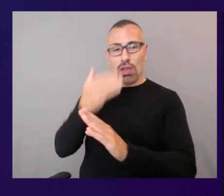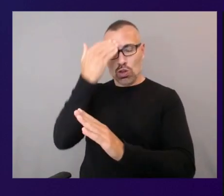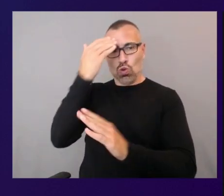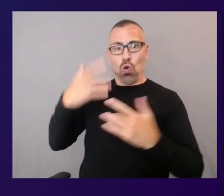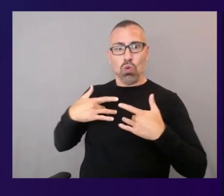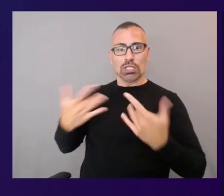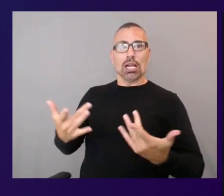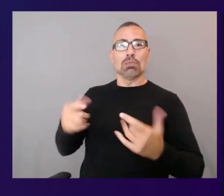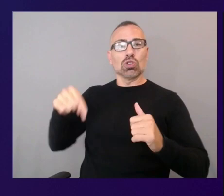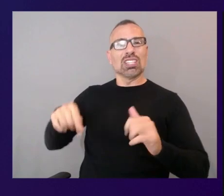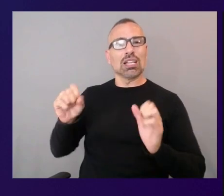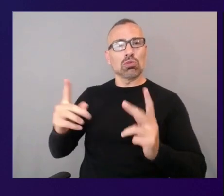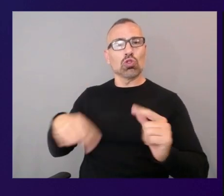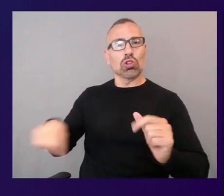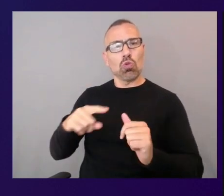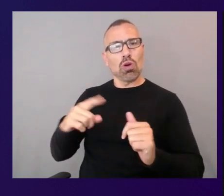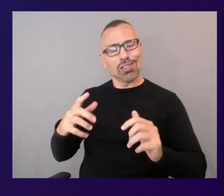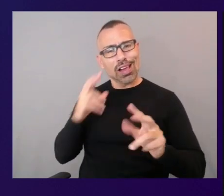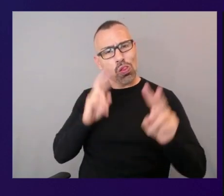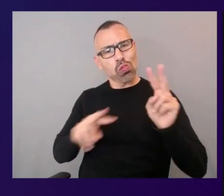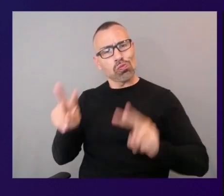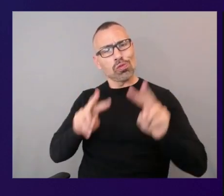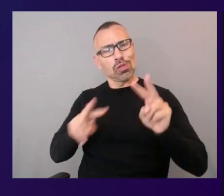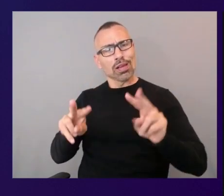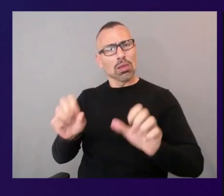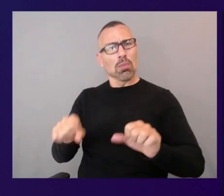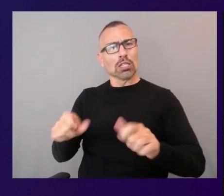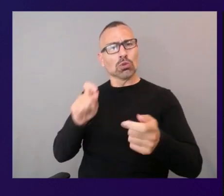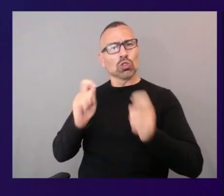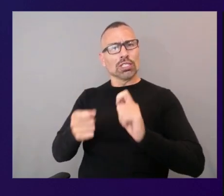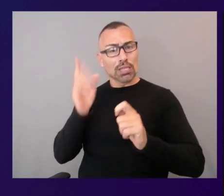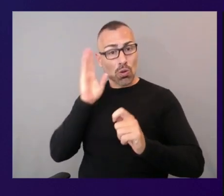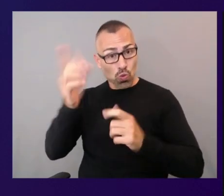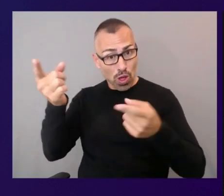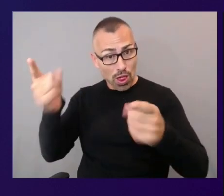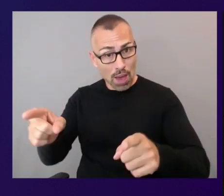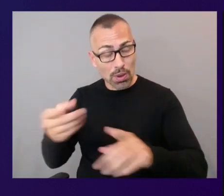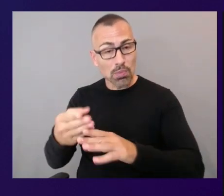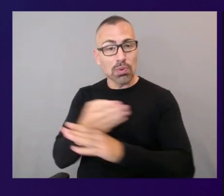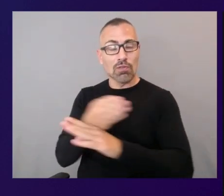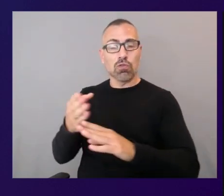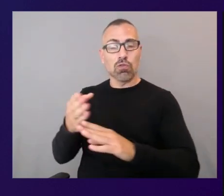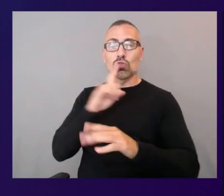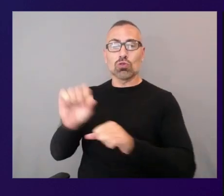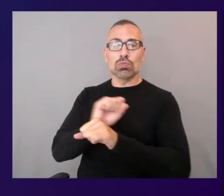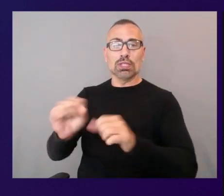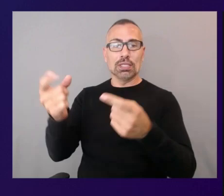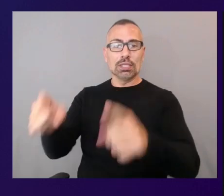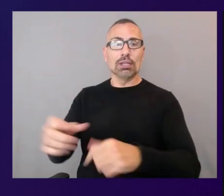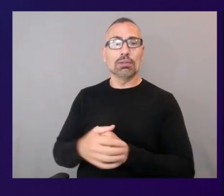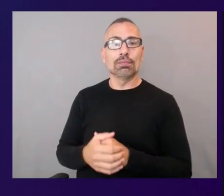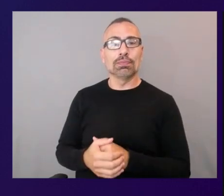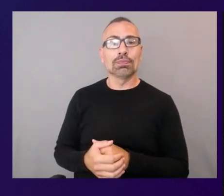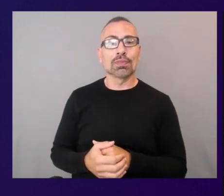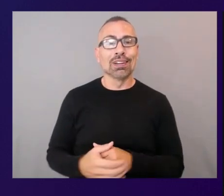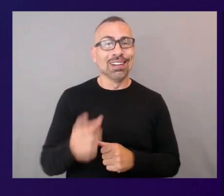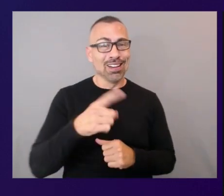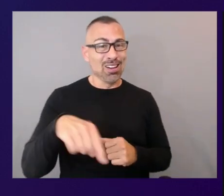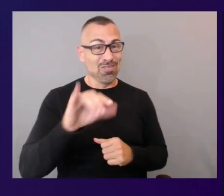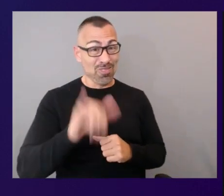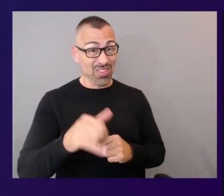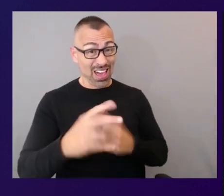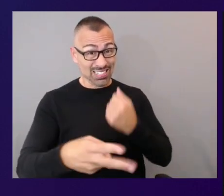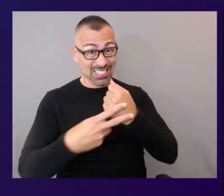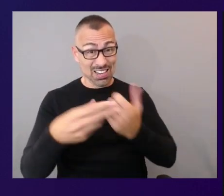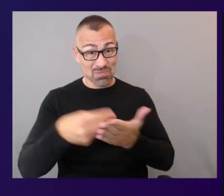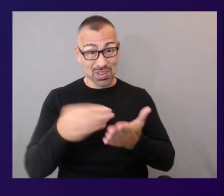what it might do without it actually making any changes would you say that falls in its own layer of observability as well talking devops here